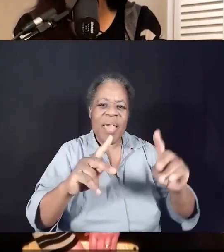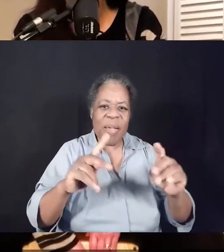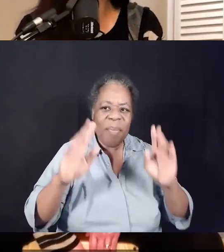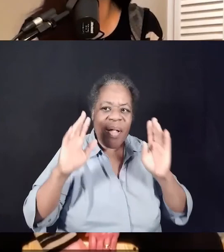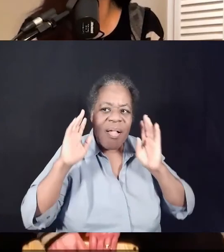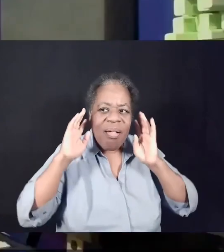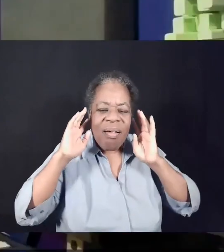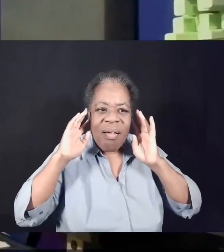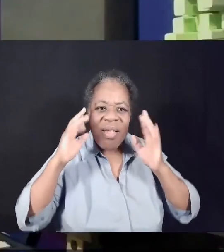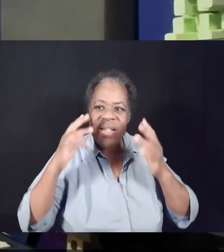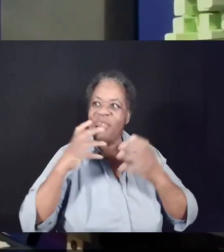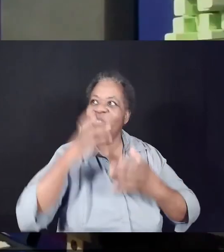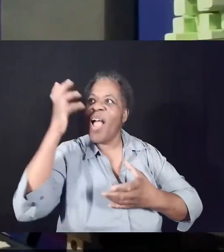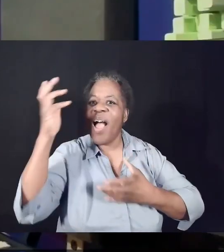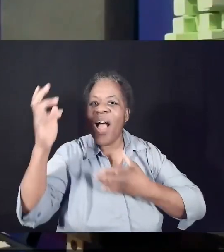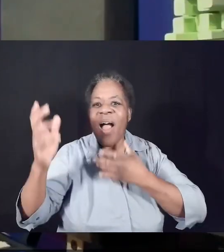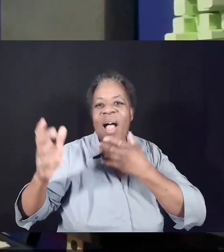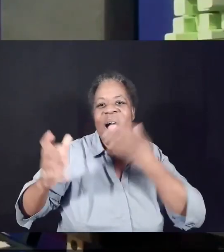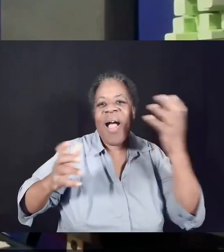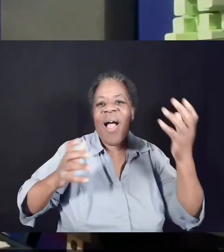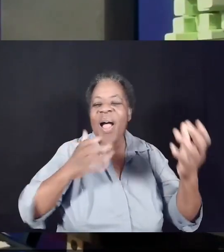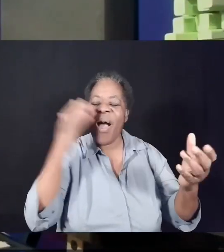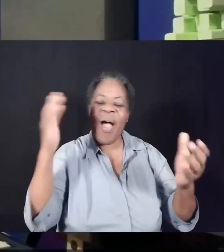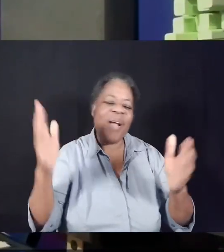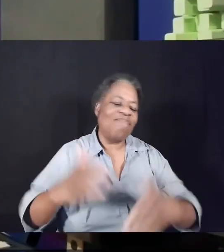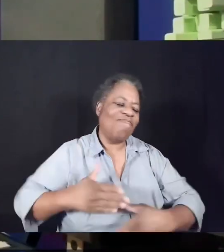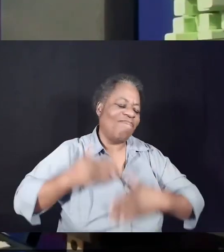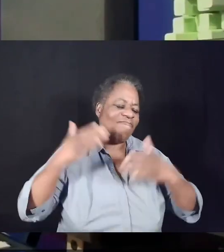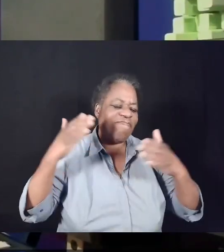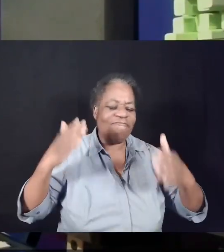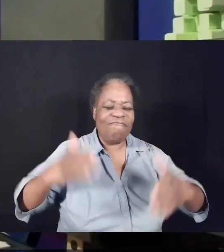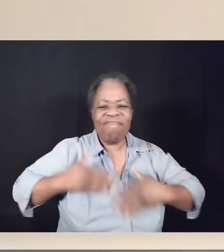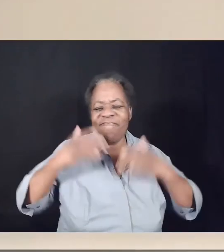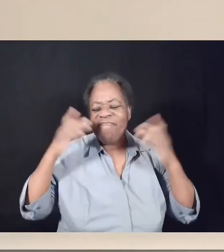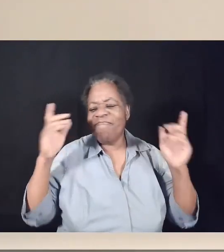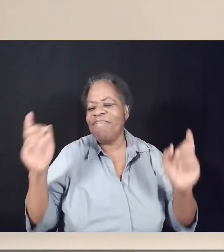shouting, this is too clean.